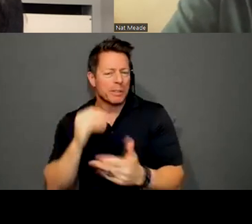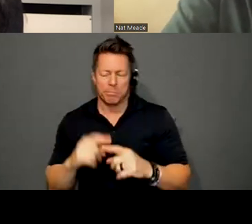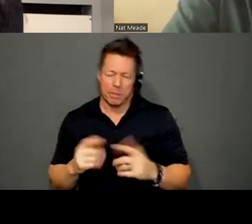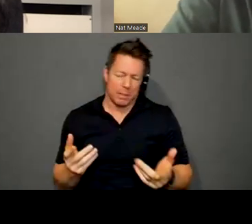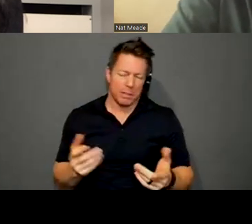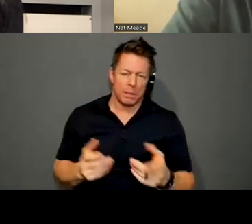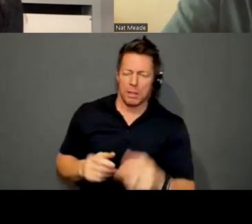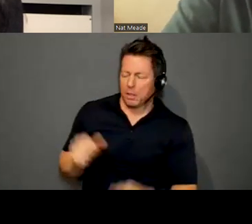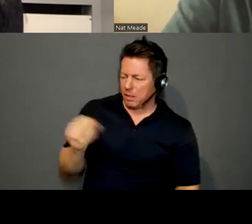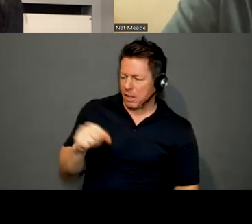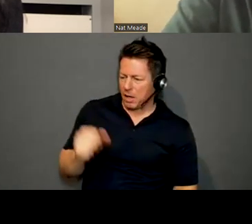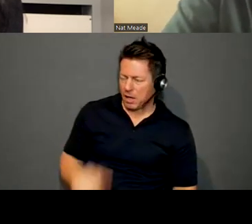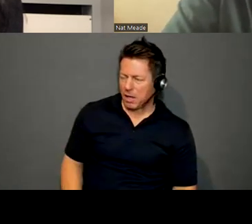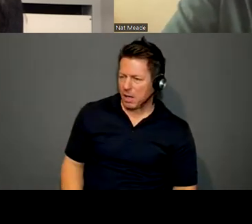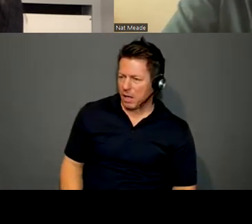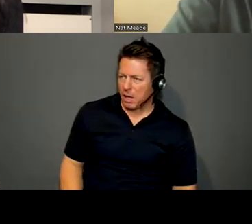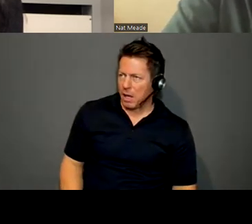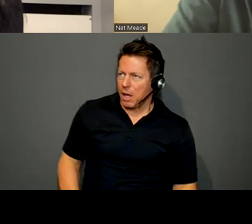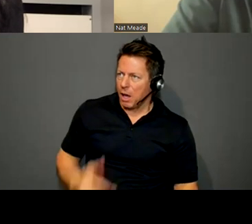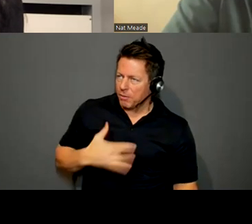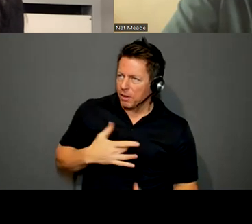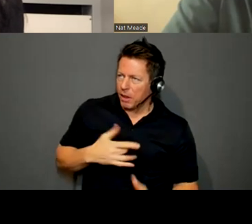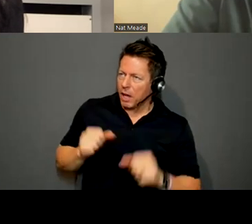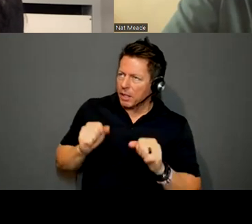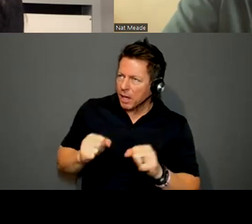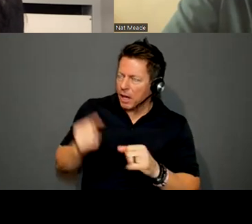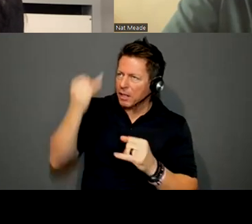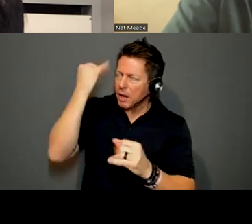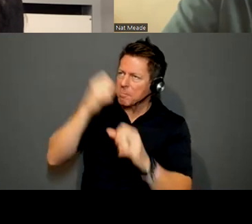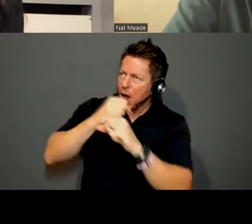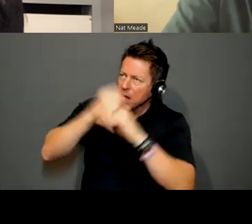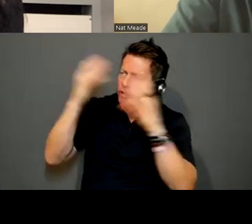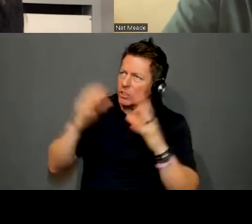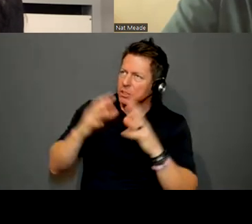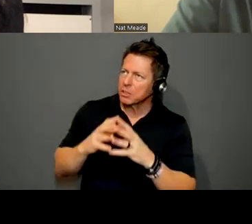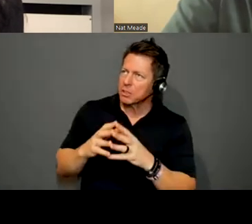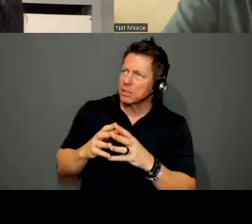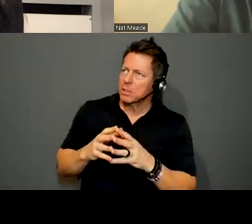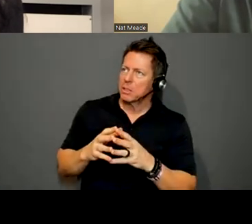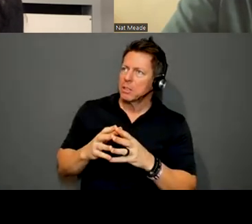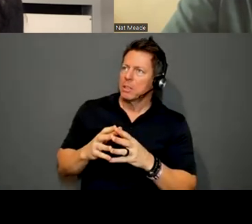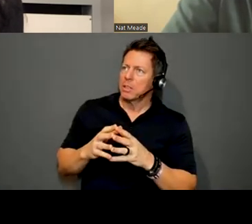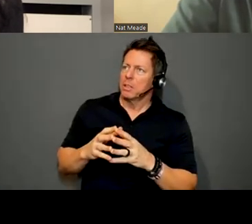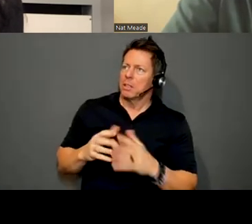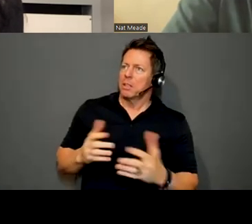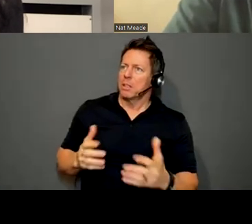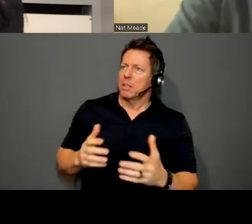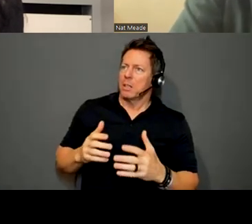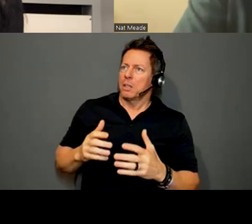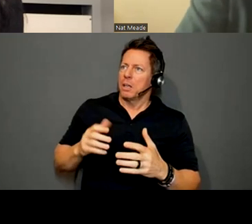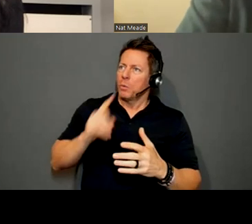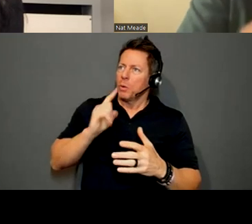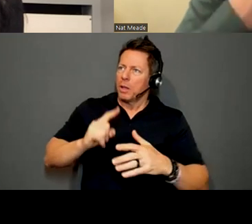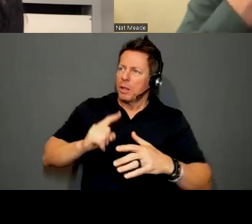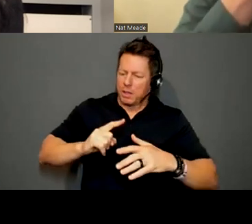Yeah, I can't. I feel like I can imagine. I have to think that the kind of tactile net, the